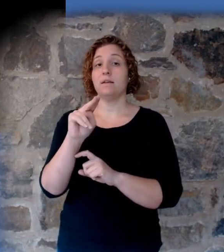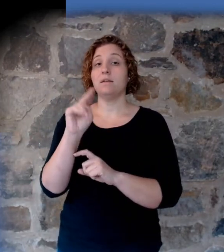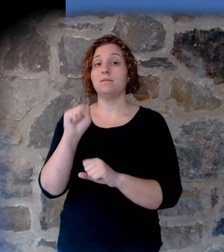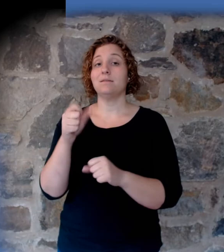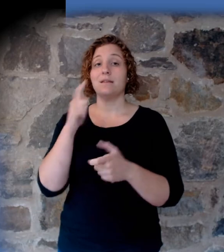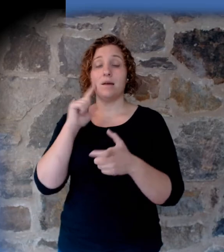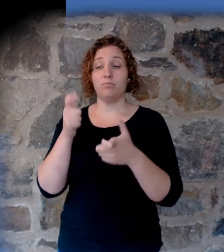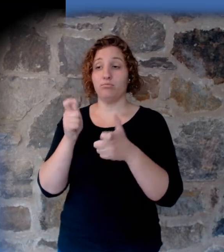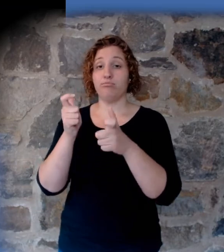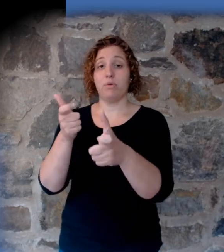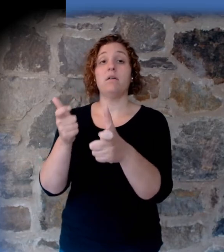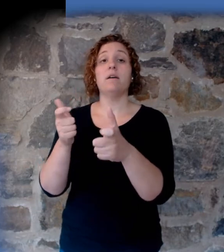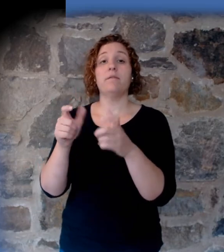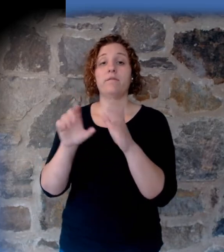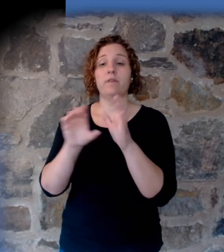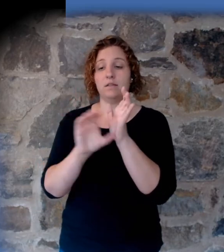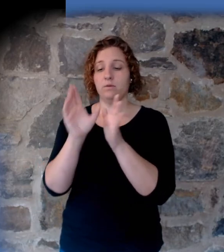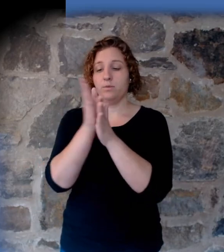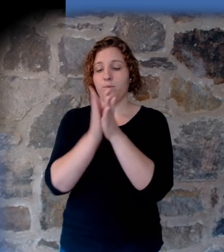within hours.